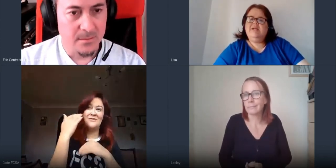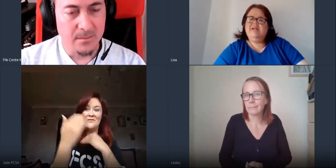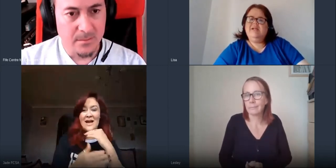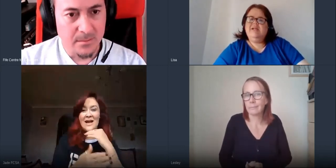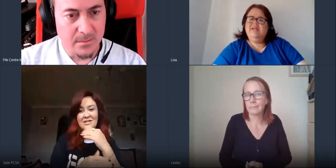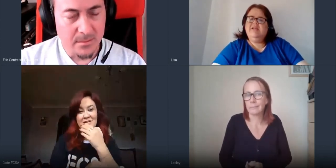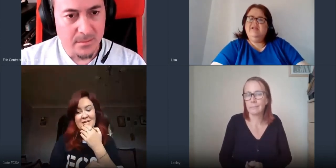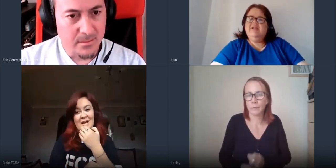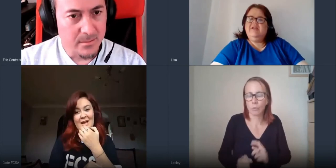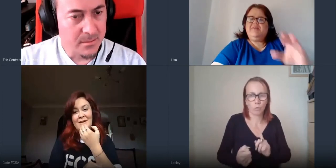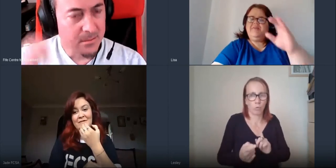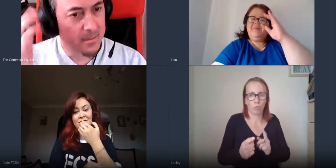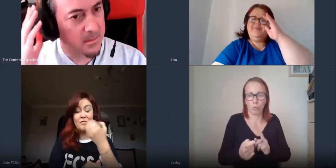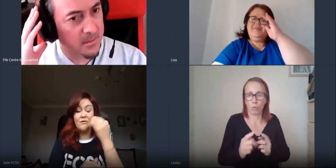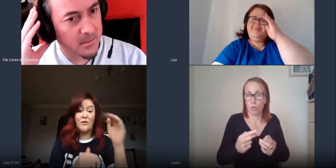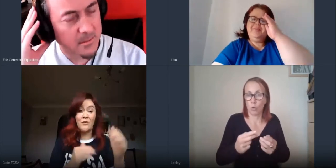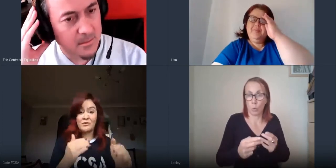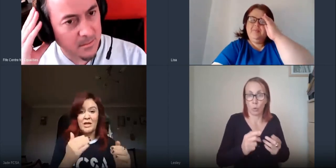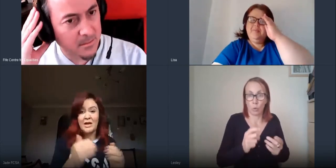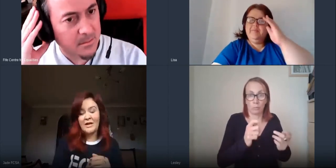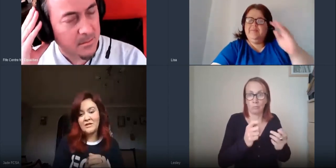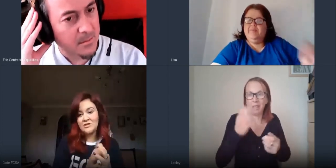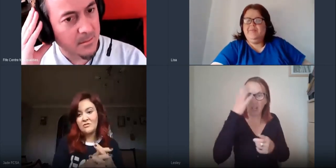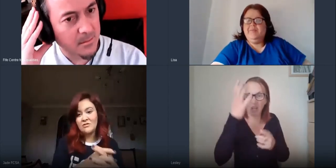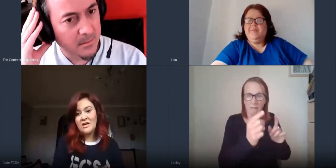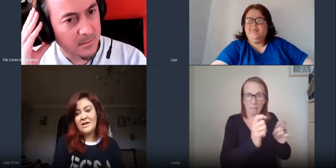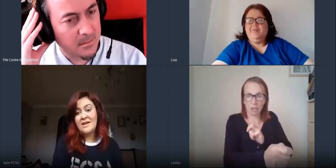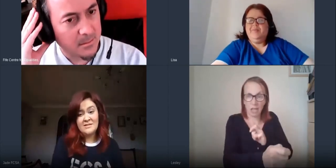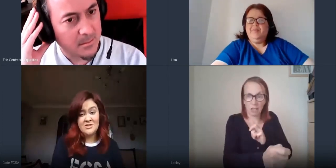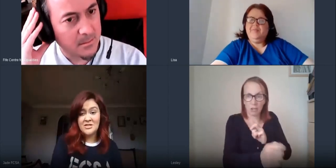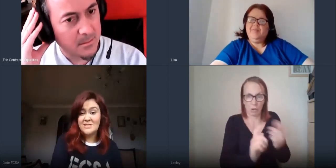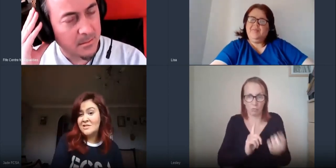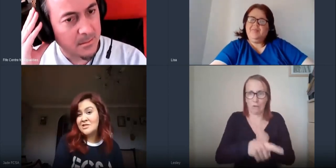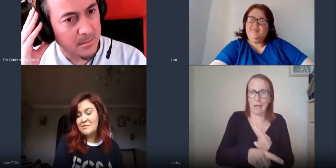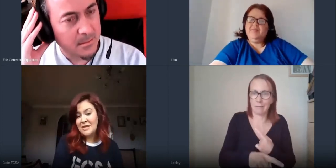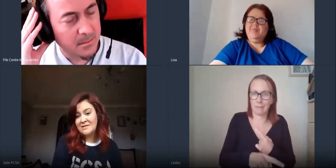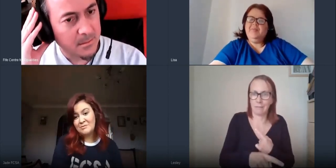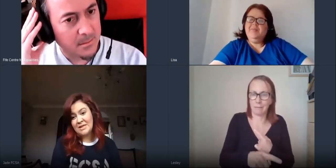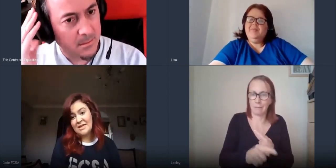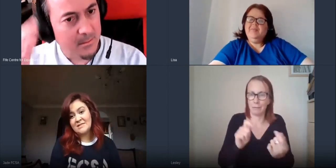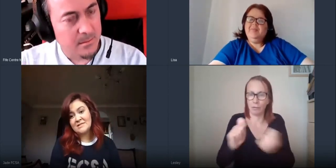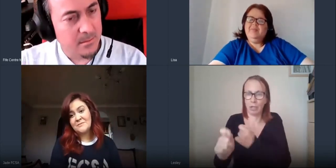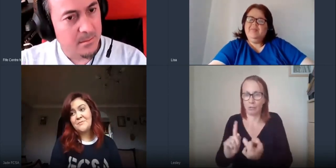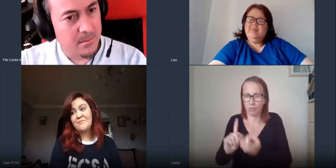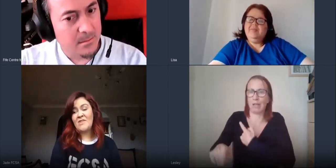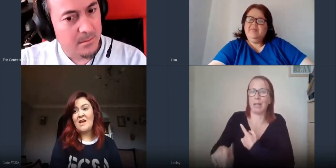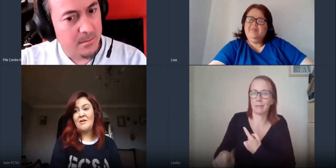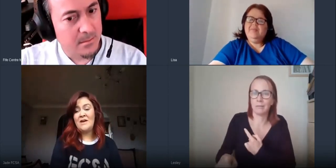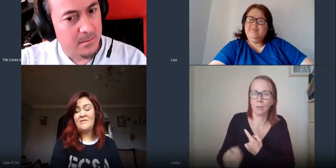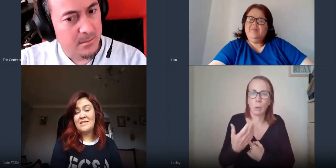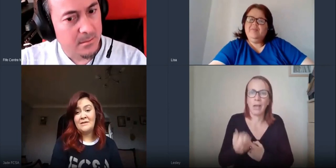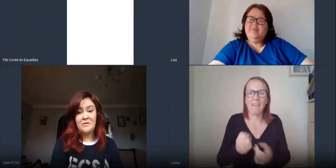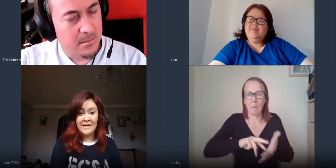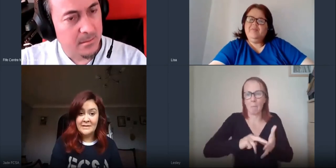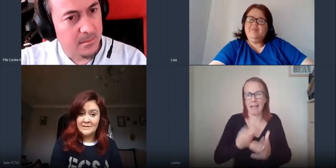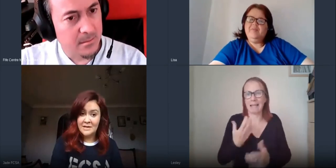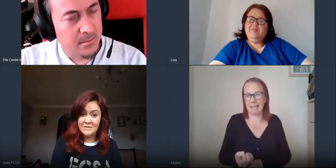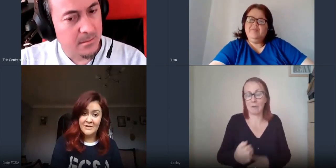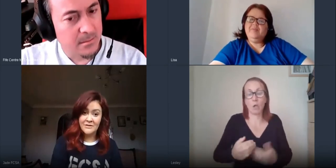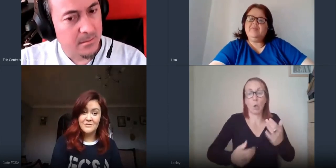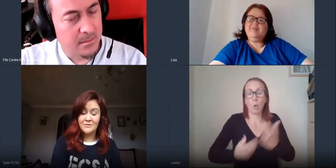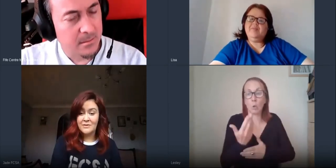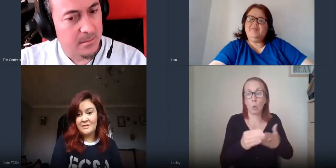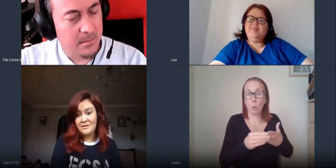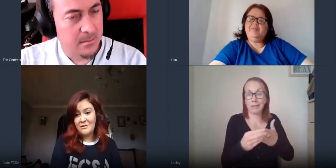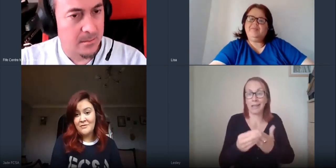of reaction um and sort of forward planning so yes there's contingency plans in place um every time new guidance comes out